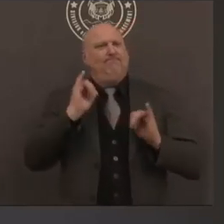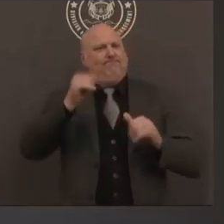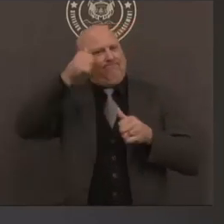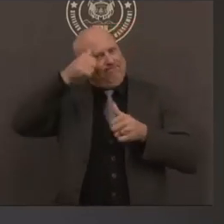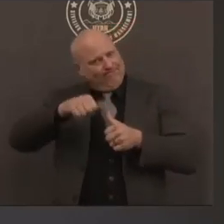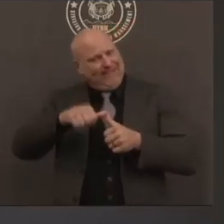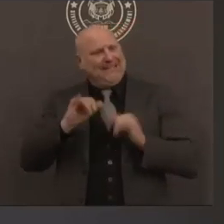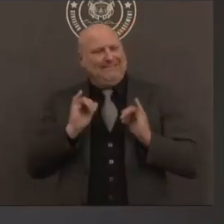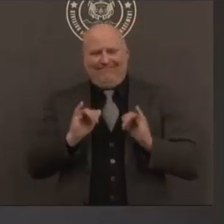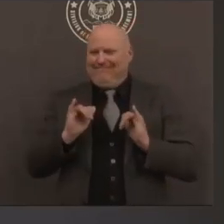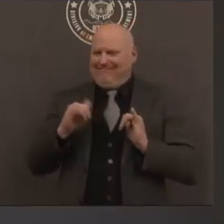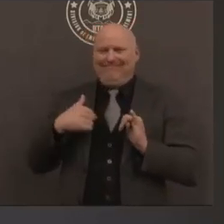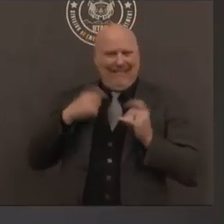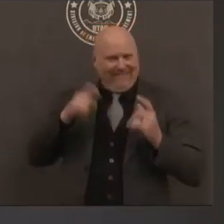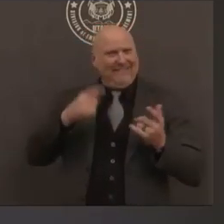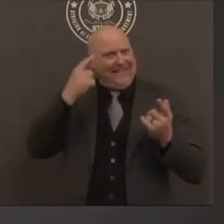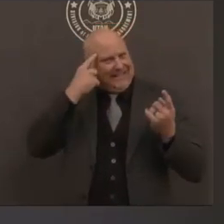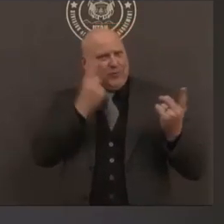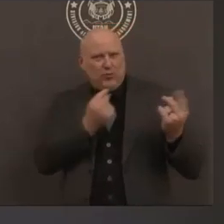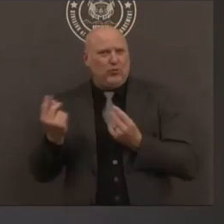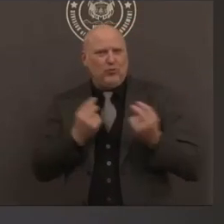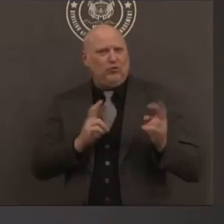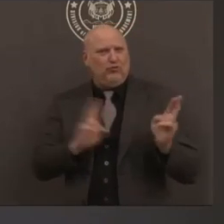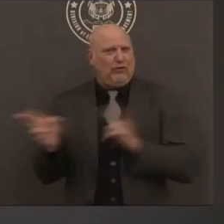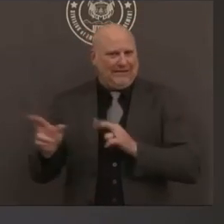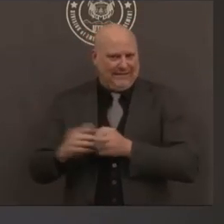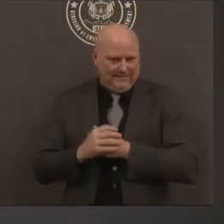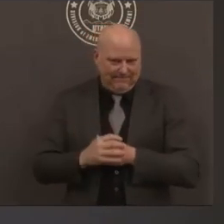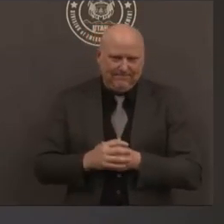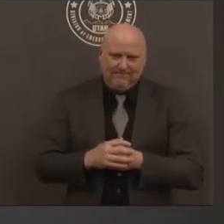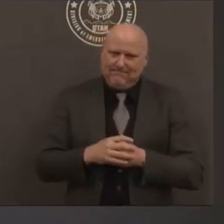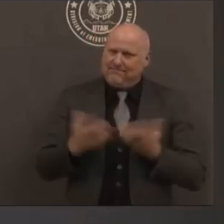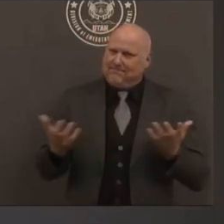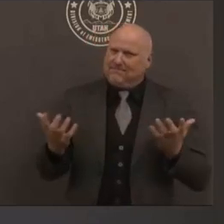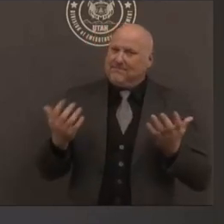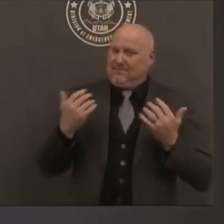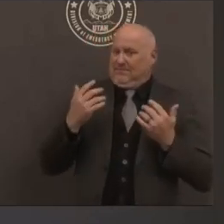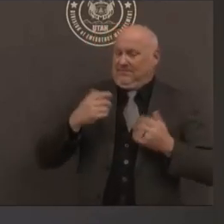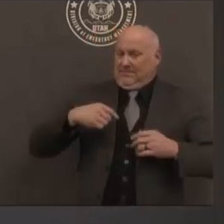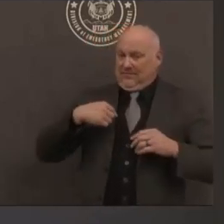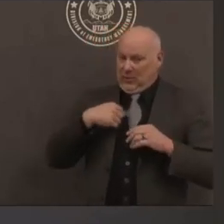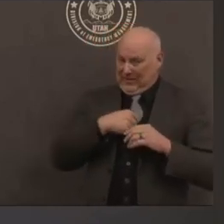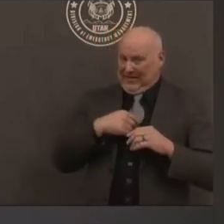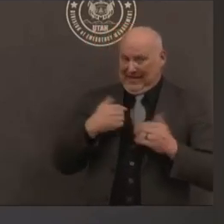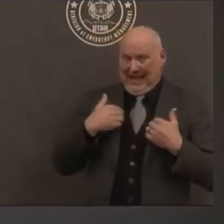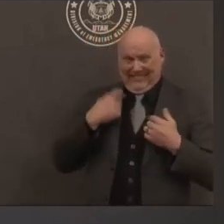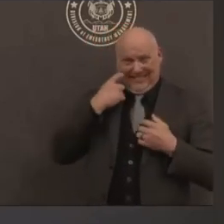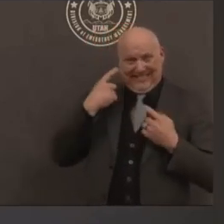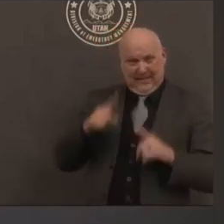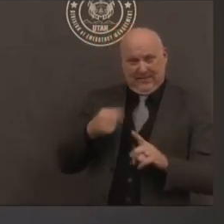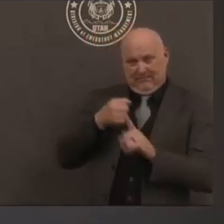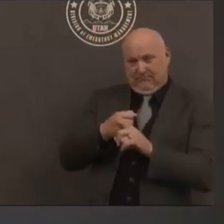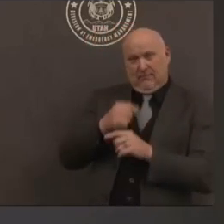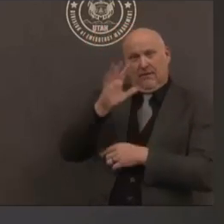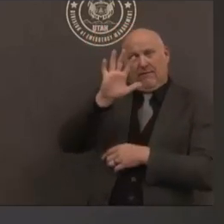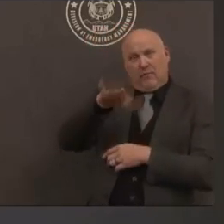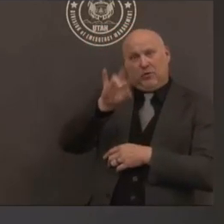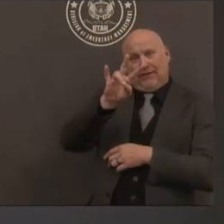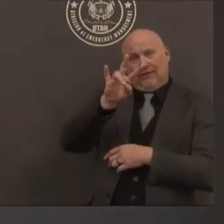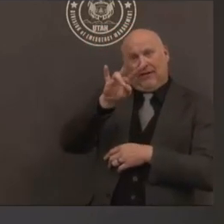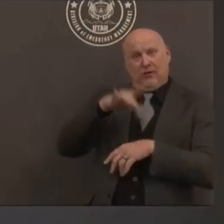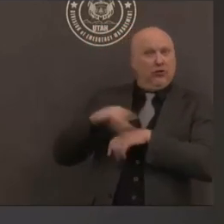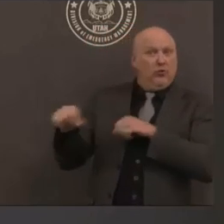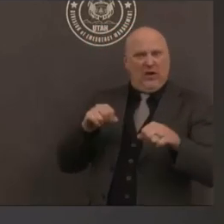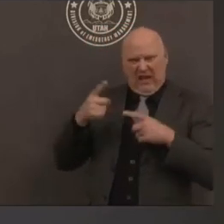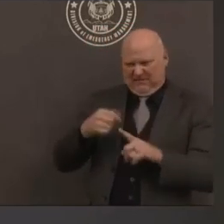very conscious of the fact that we had a magnitude 5.7 earthquake just about a month ago and we've had